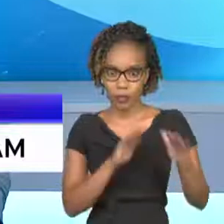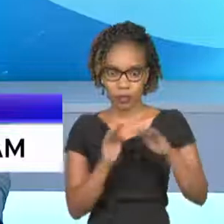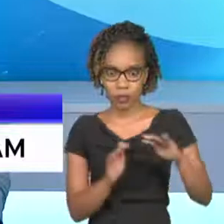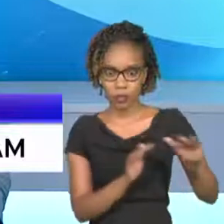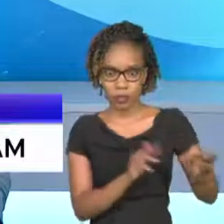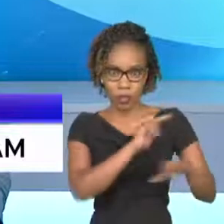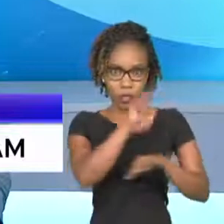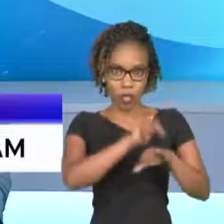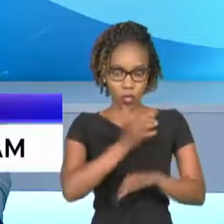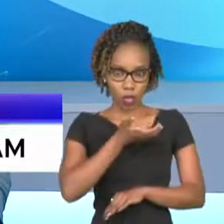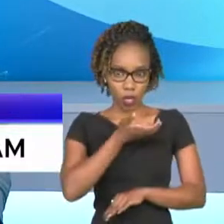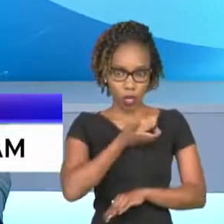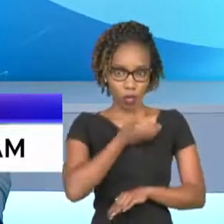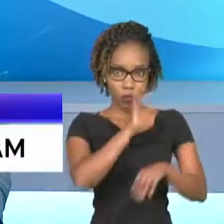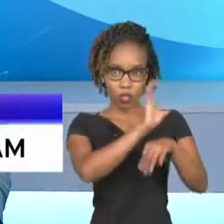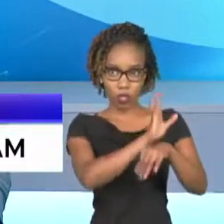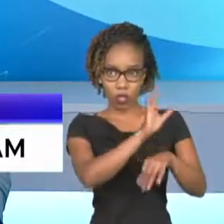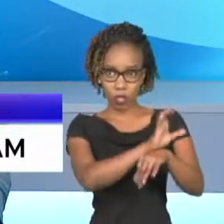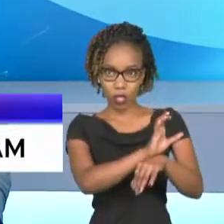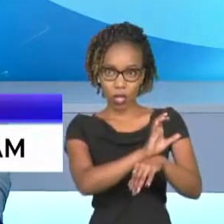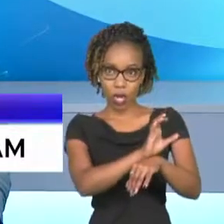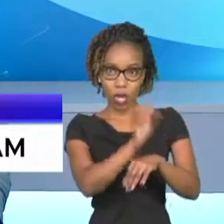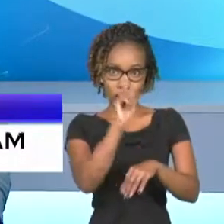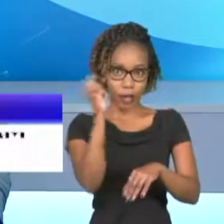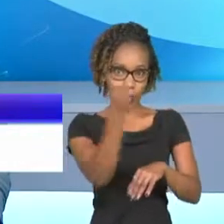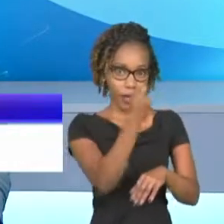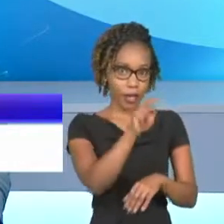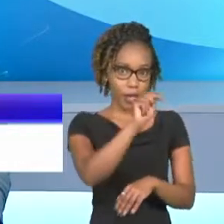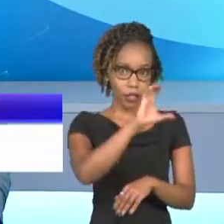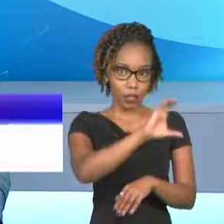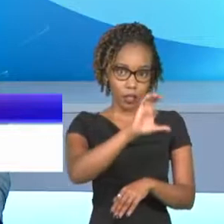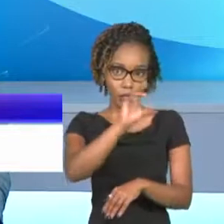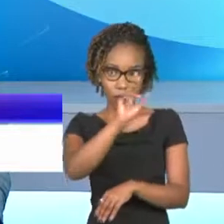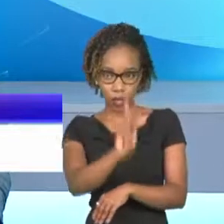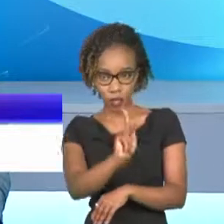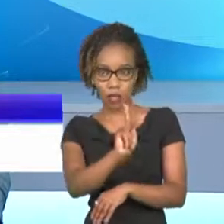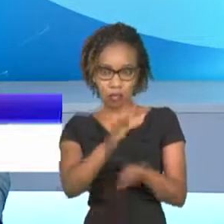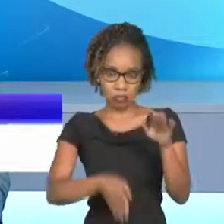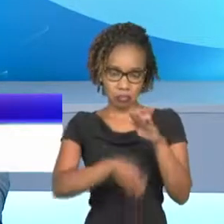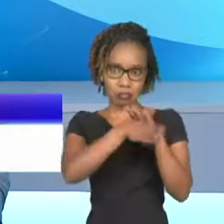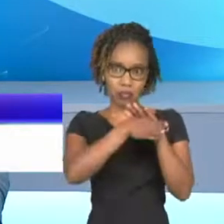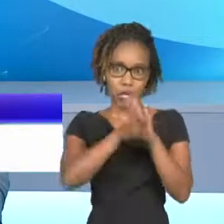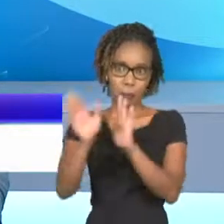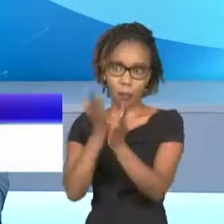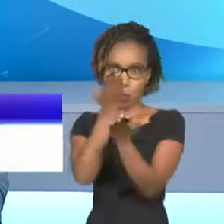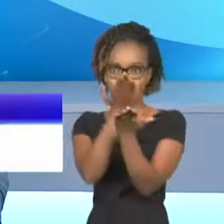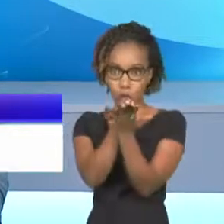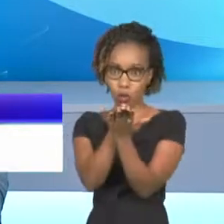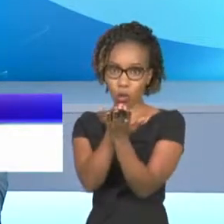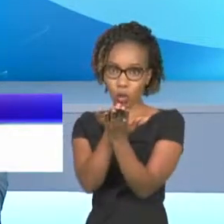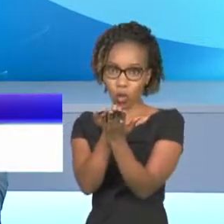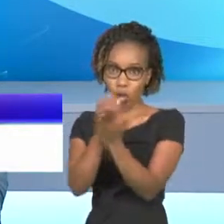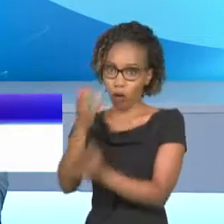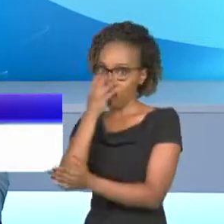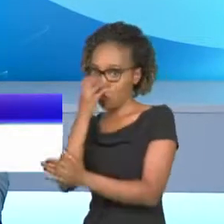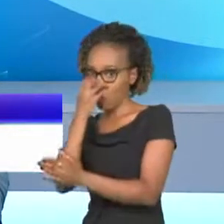by the national council of churches of kenya ncck have dismissed the proposal by the deputy president of holding the bbi